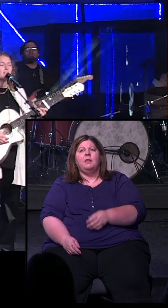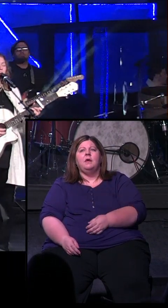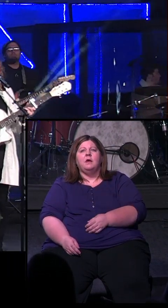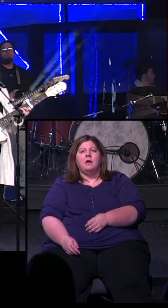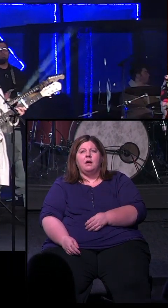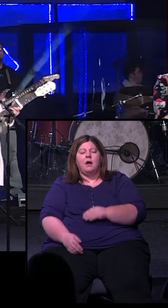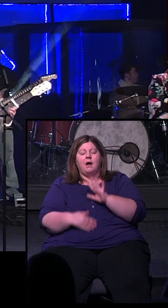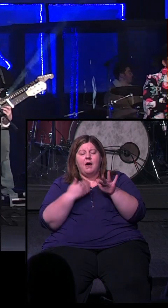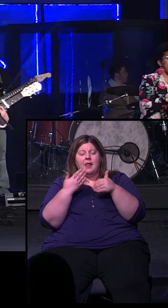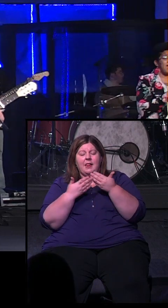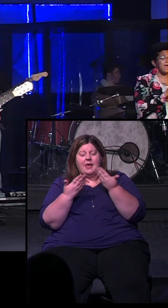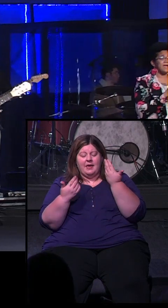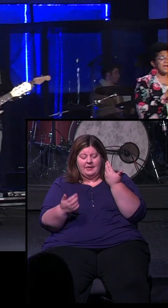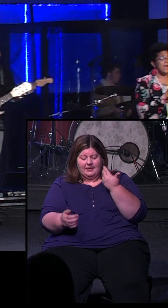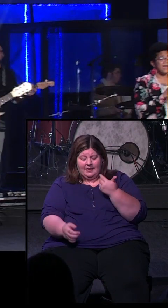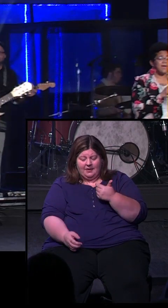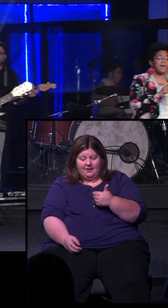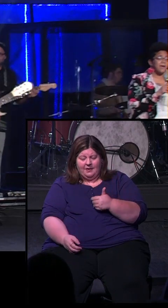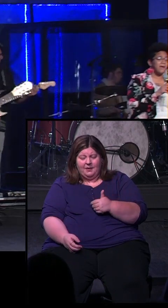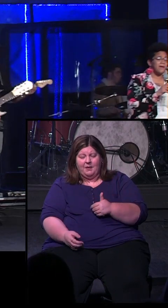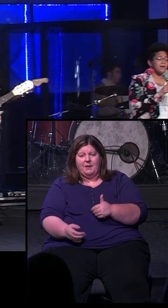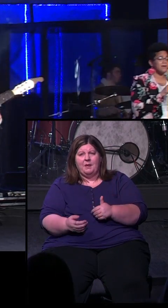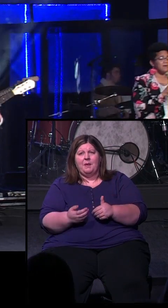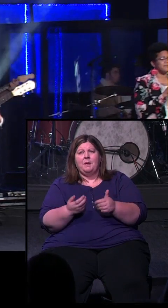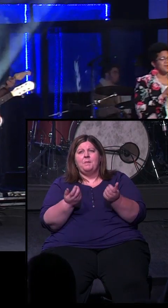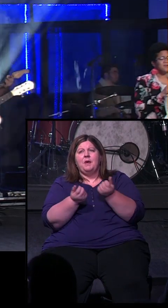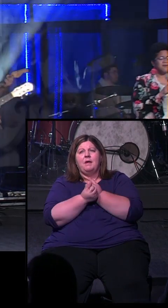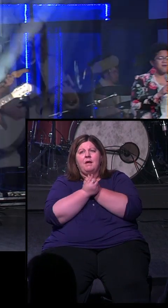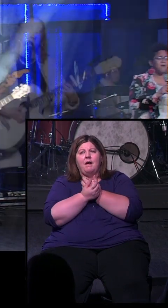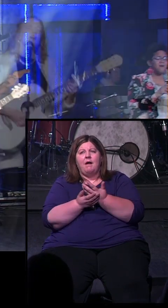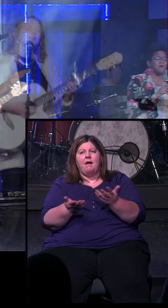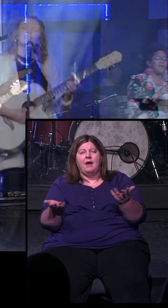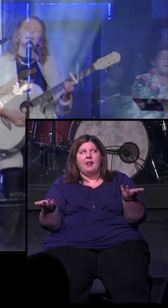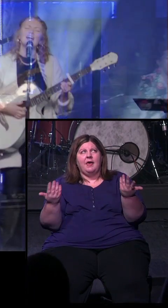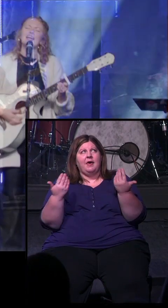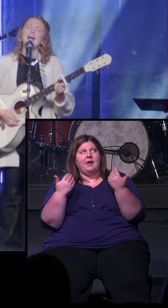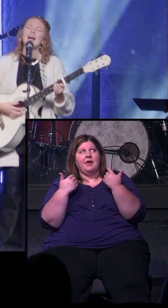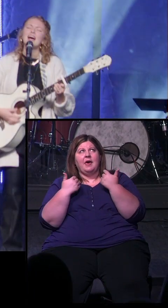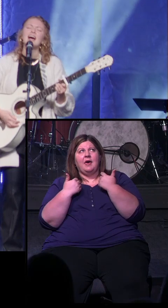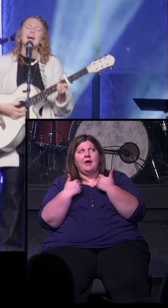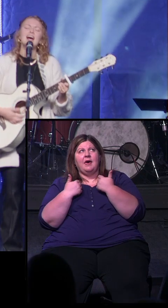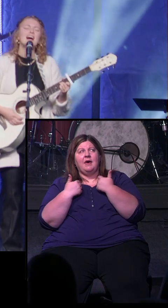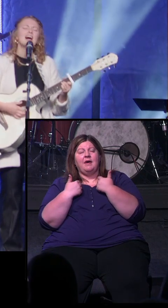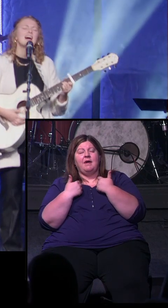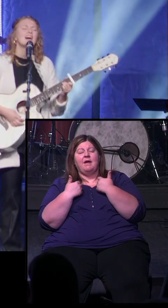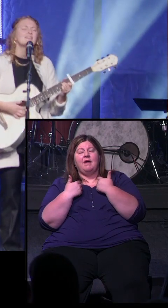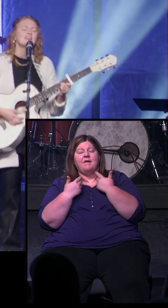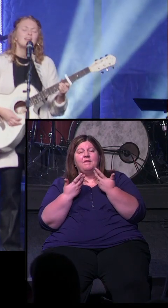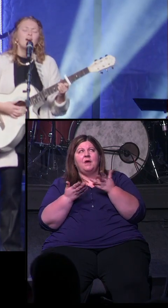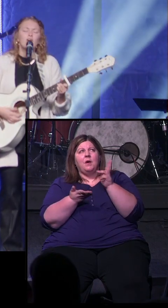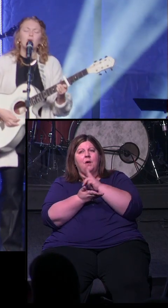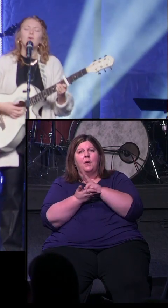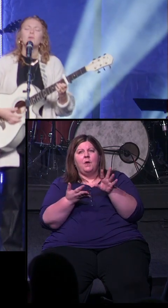All I am, and all I am,